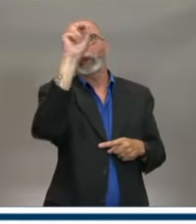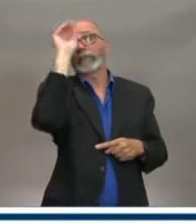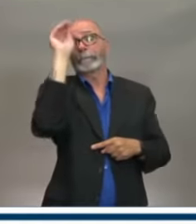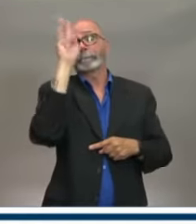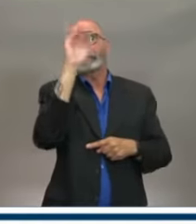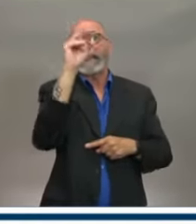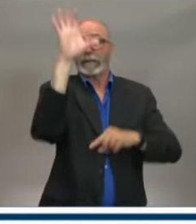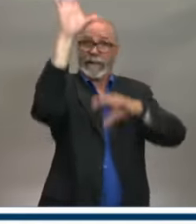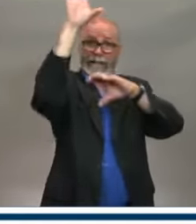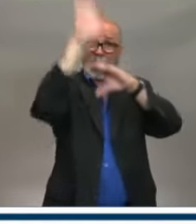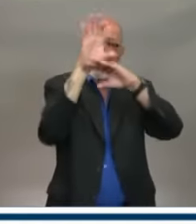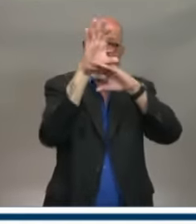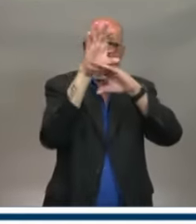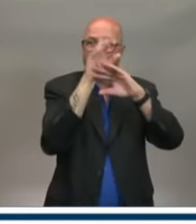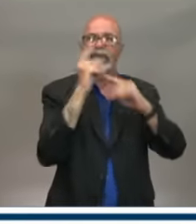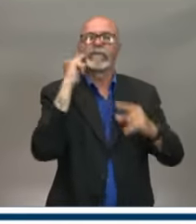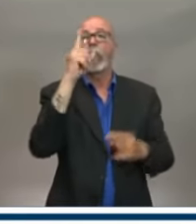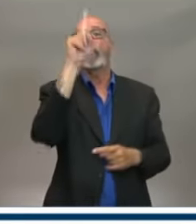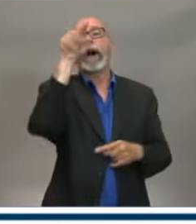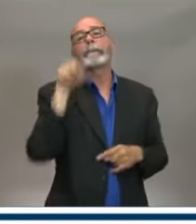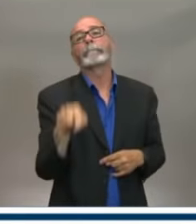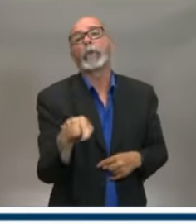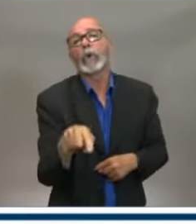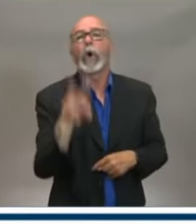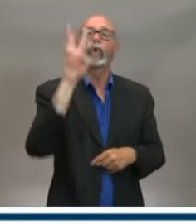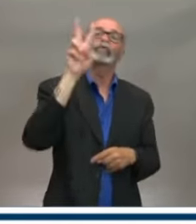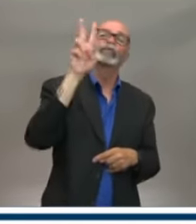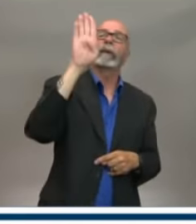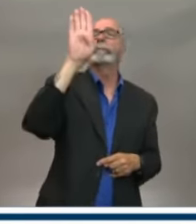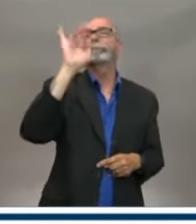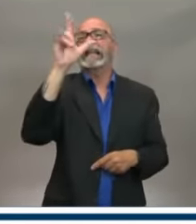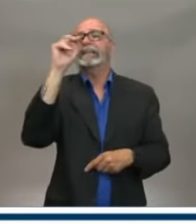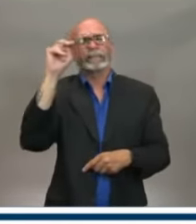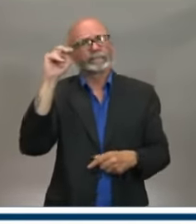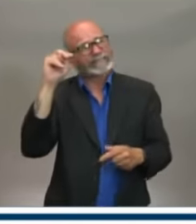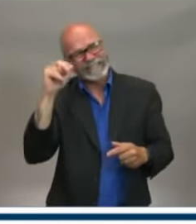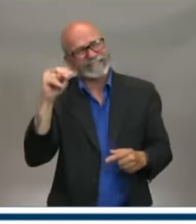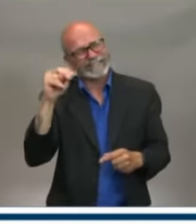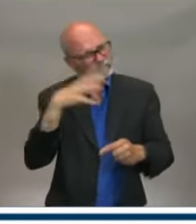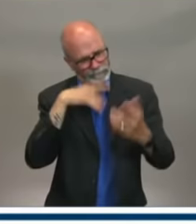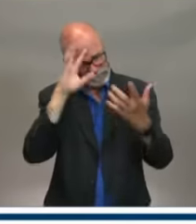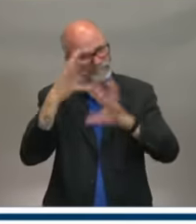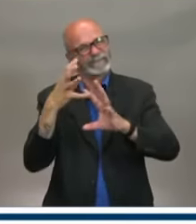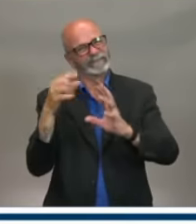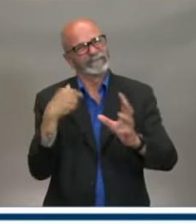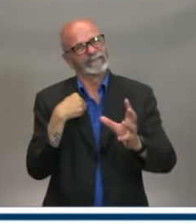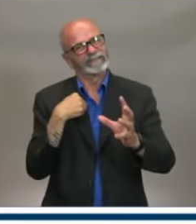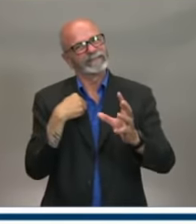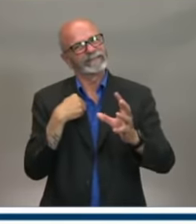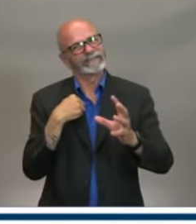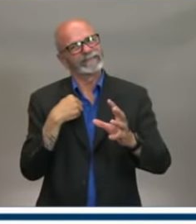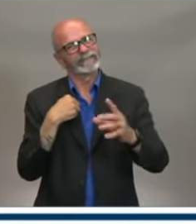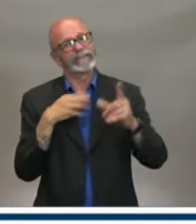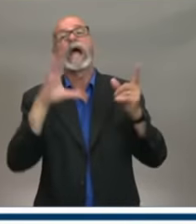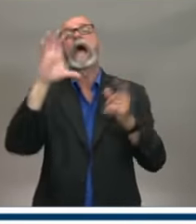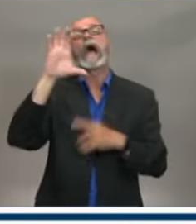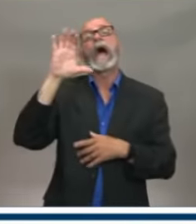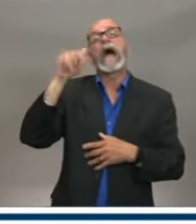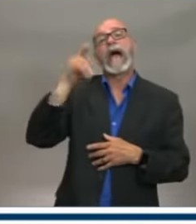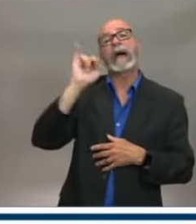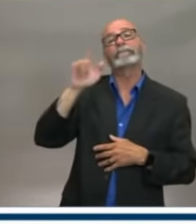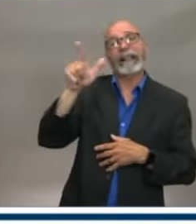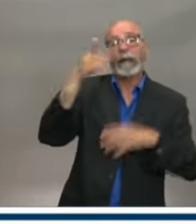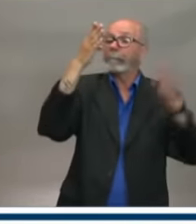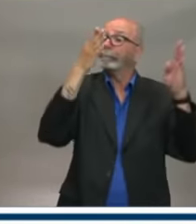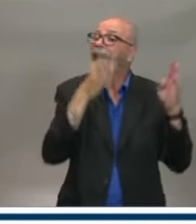Yeah, so it is, no, it is, it is, so the capital plan, this announcement would be on top of our capital plan that we announced,